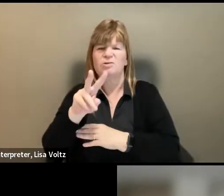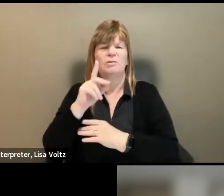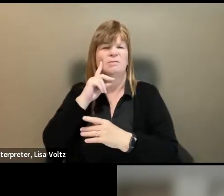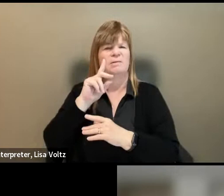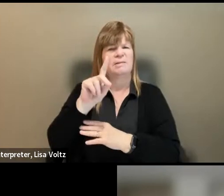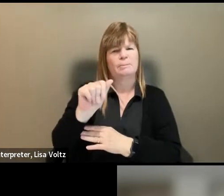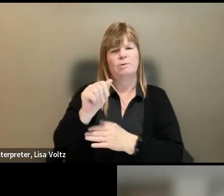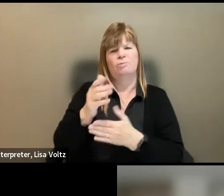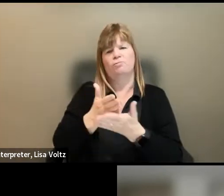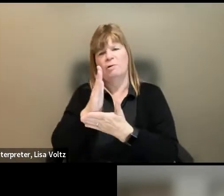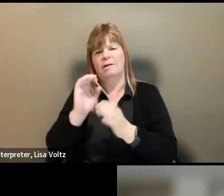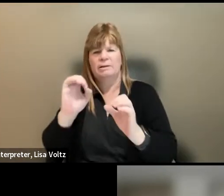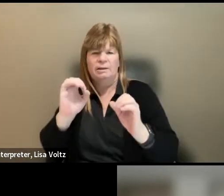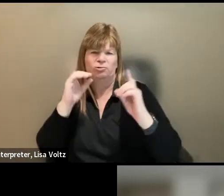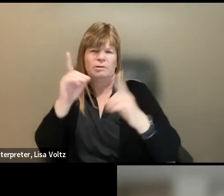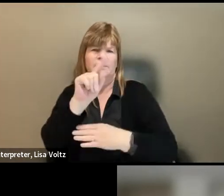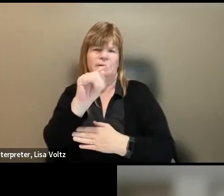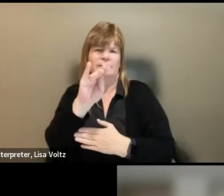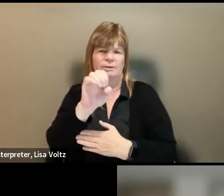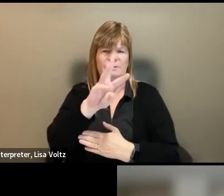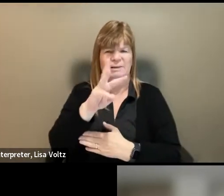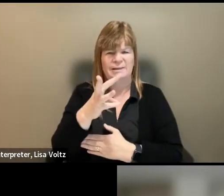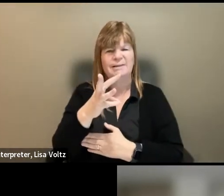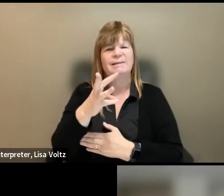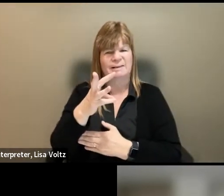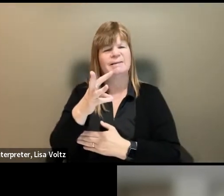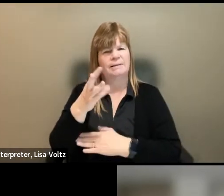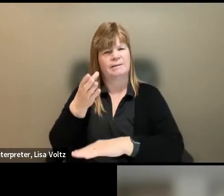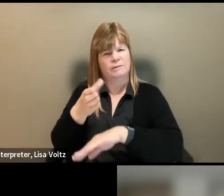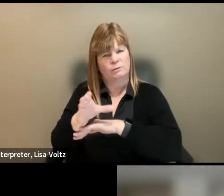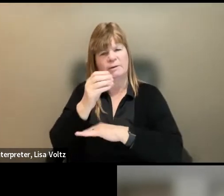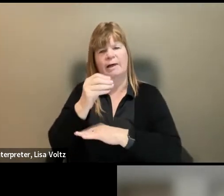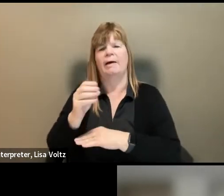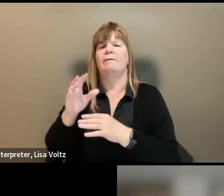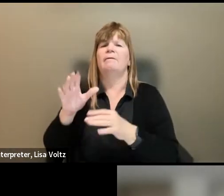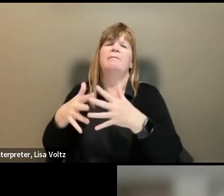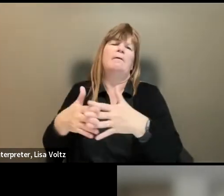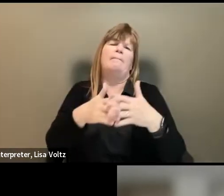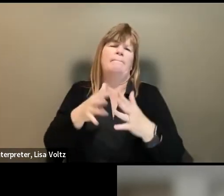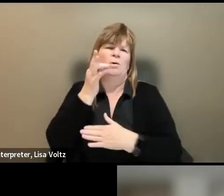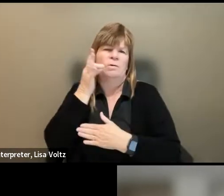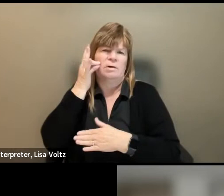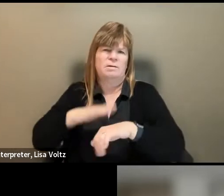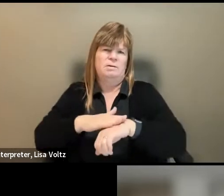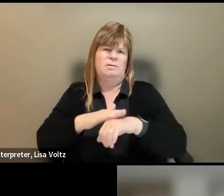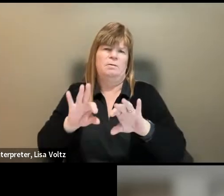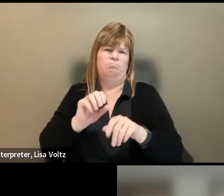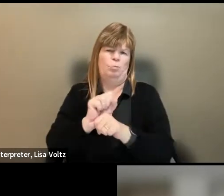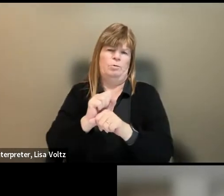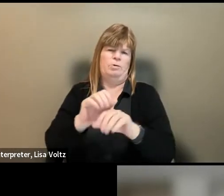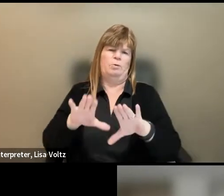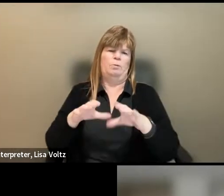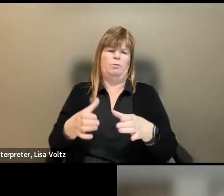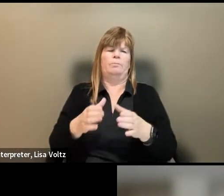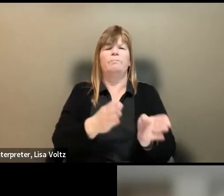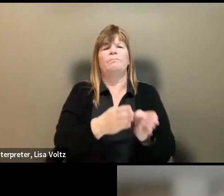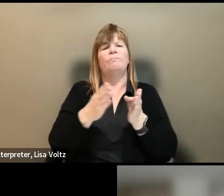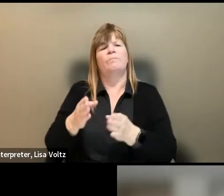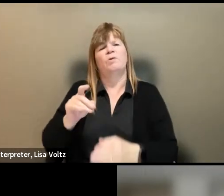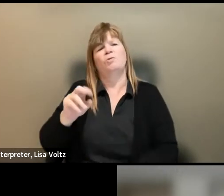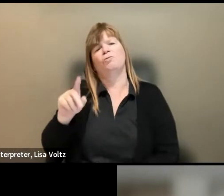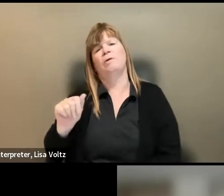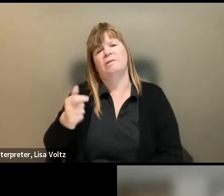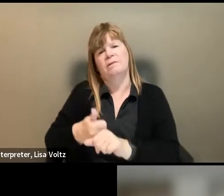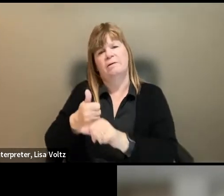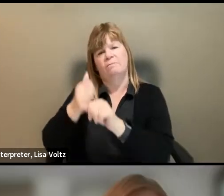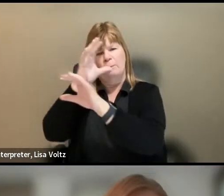education and Title VI enforcement, as well as the American Indian Working Group. Teresa Y. Teresa Hodge is president of Mission